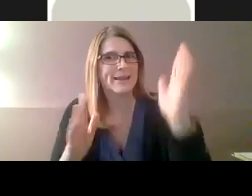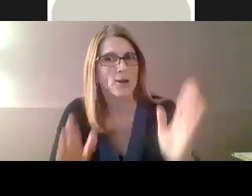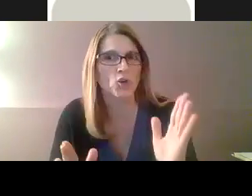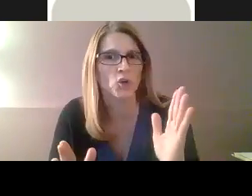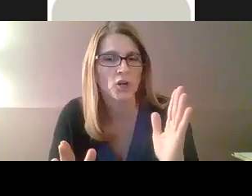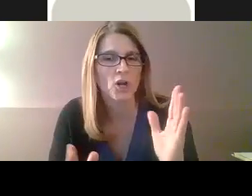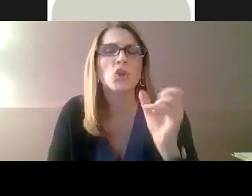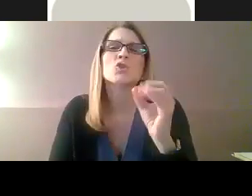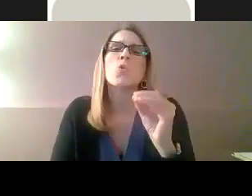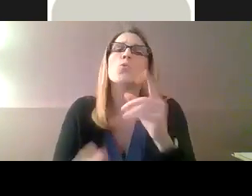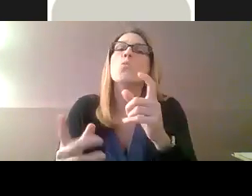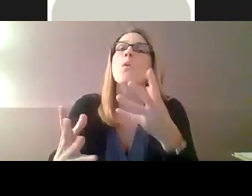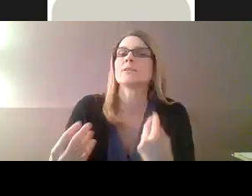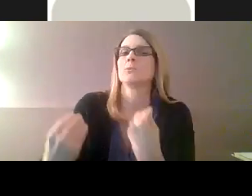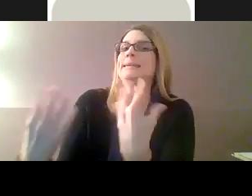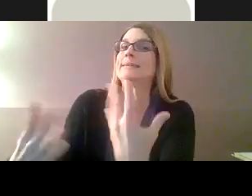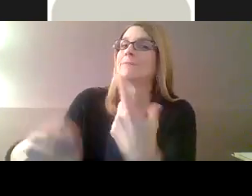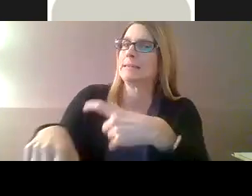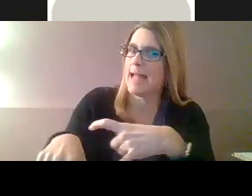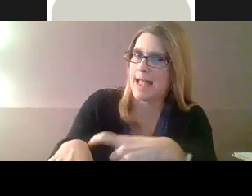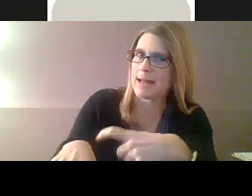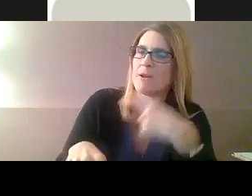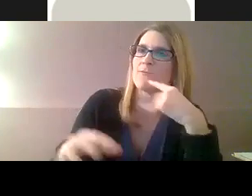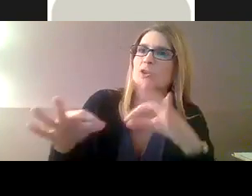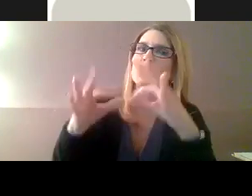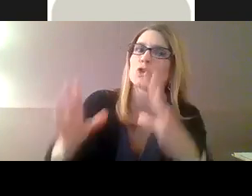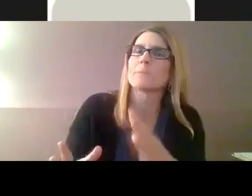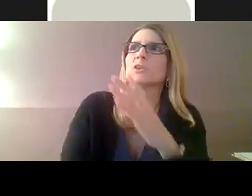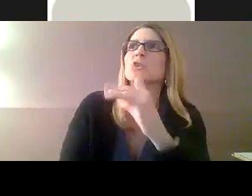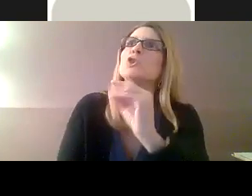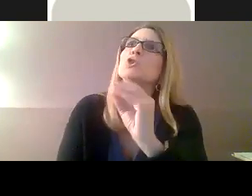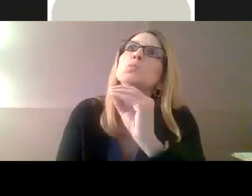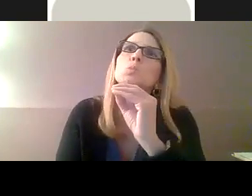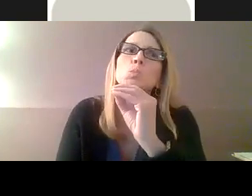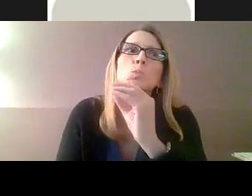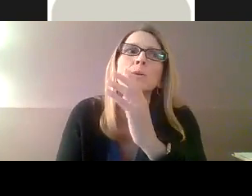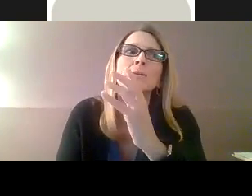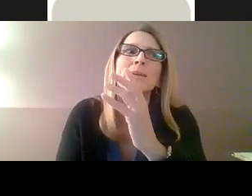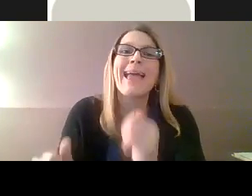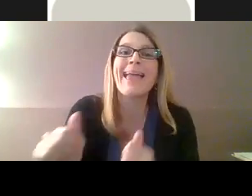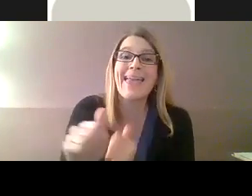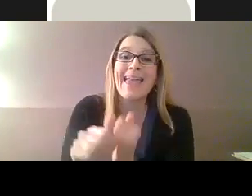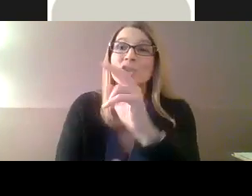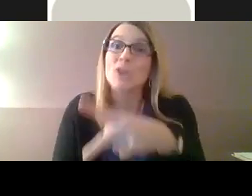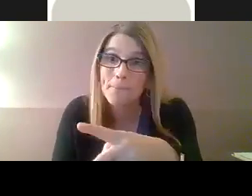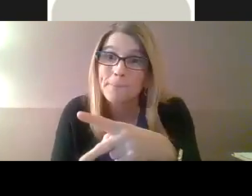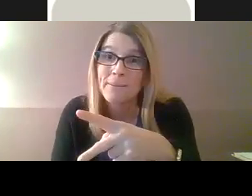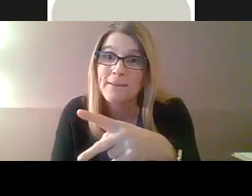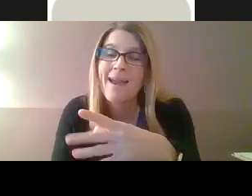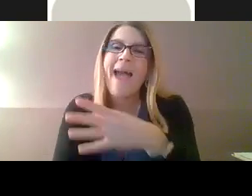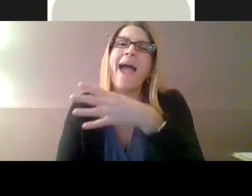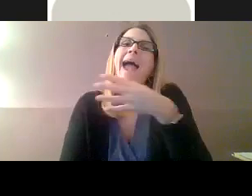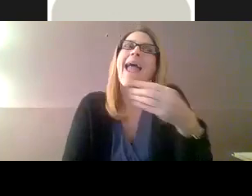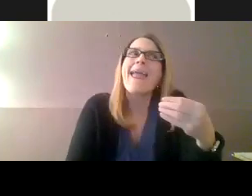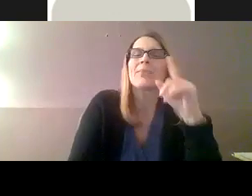And also be mindful that the interpreter, there is a little bit of lag time. The interpreter has to take in the information from the deaf